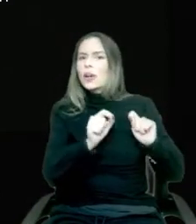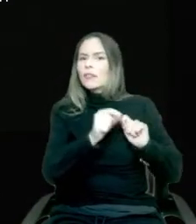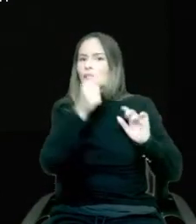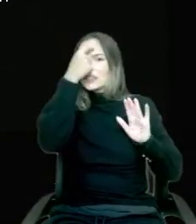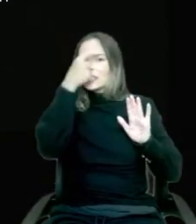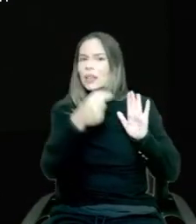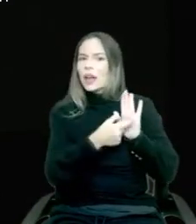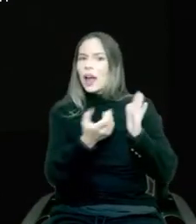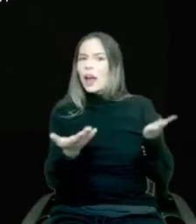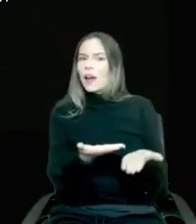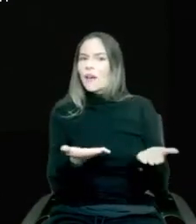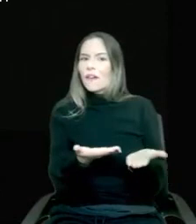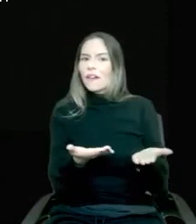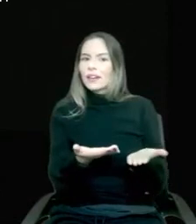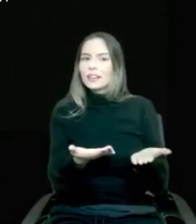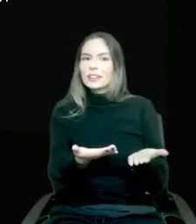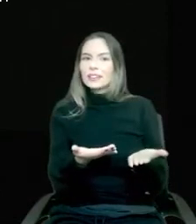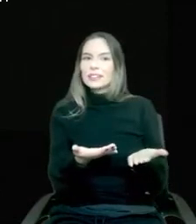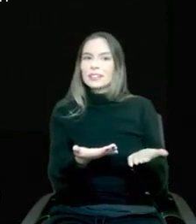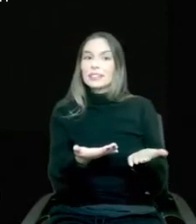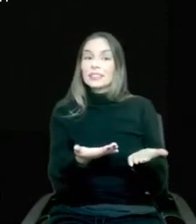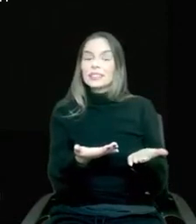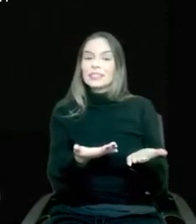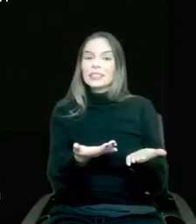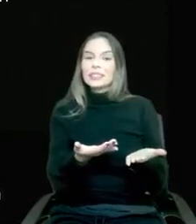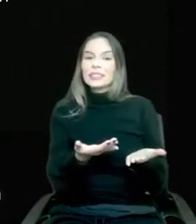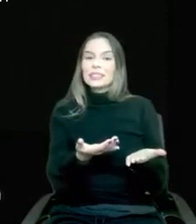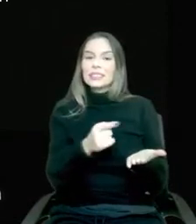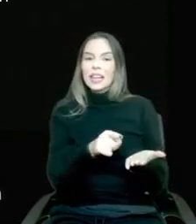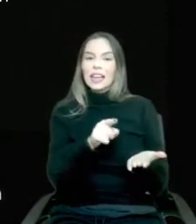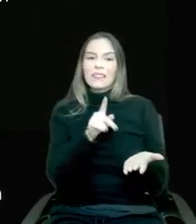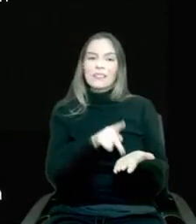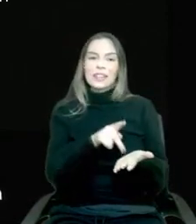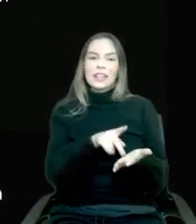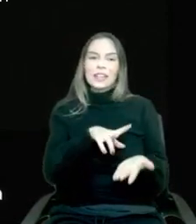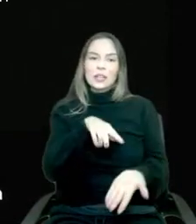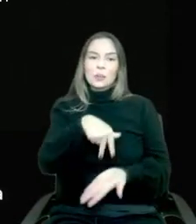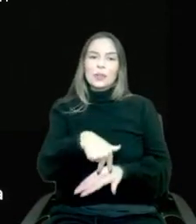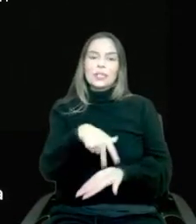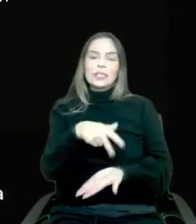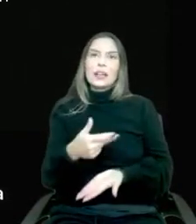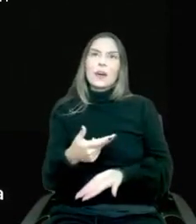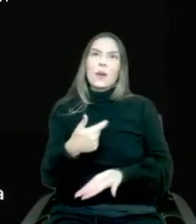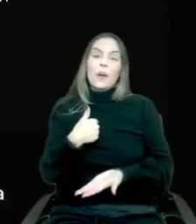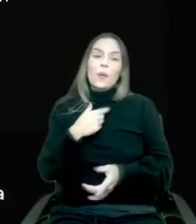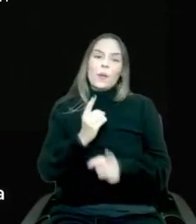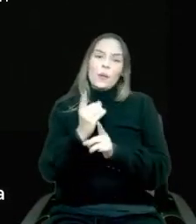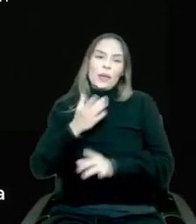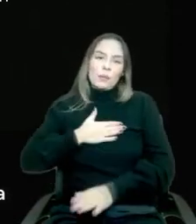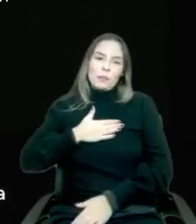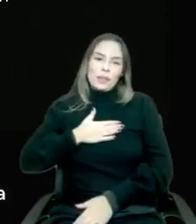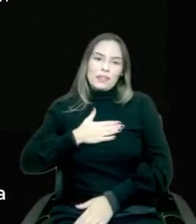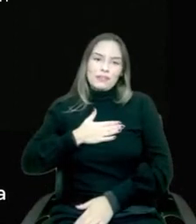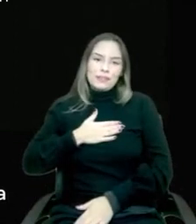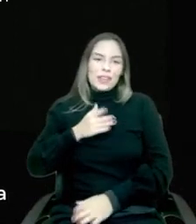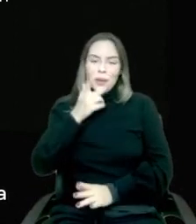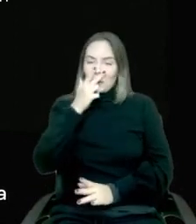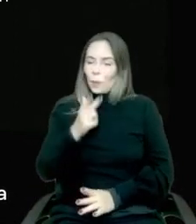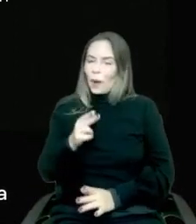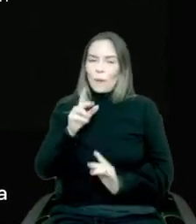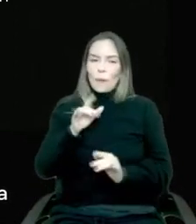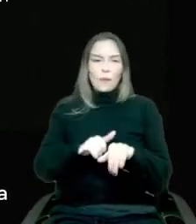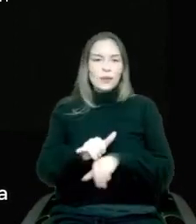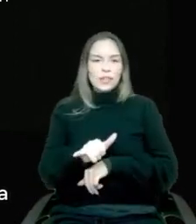right? And that is actually a position that I found myself in at the exact same time points. It's just kind of like, what does